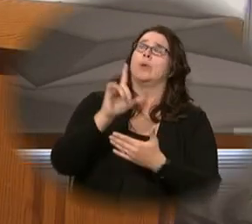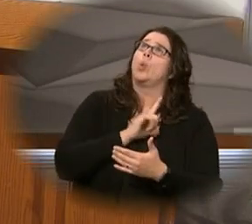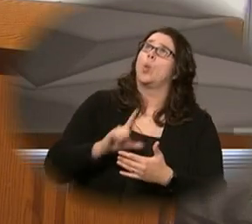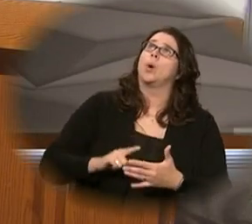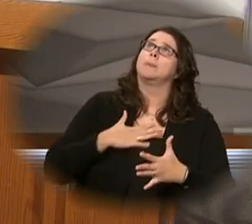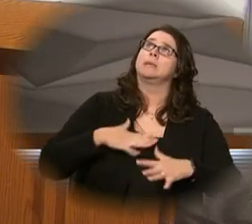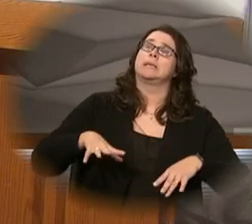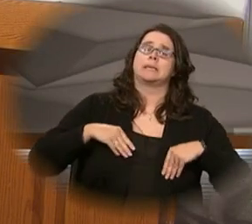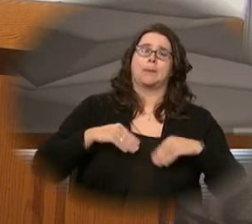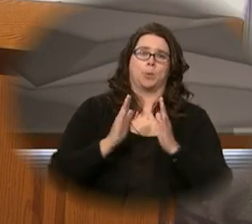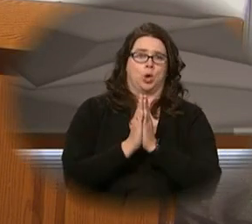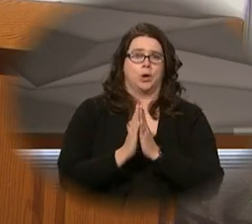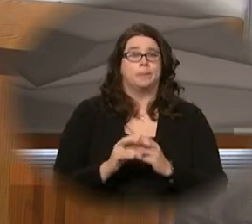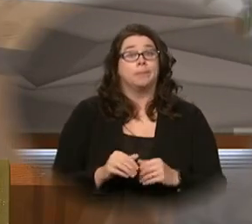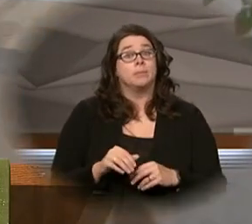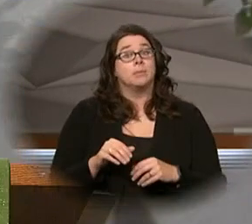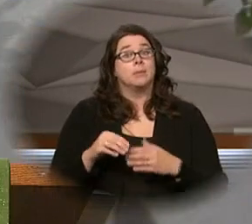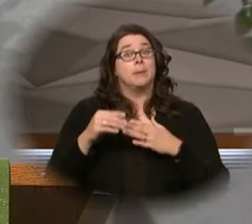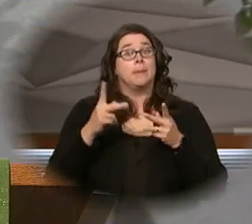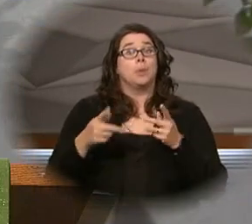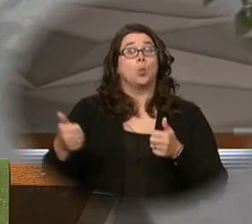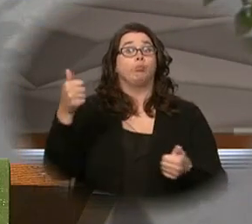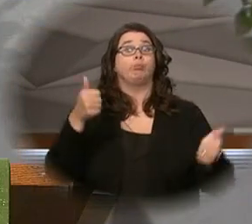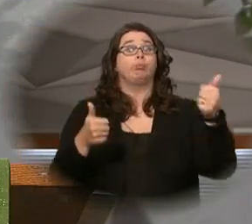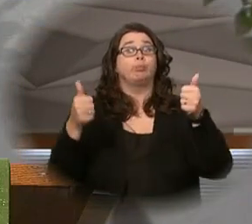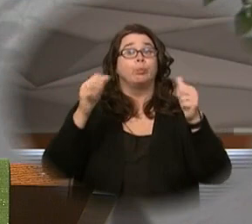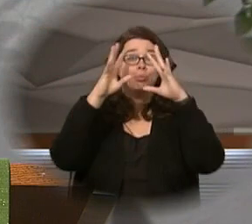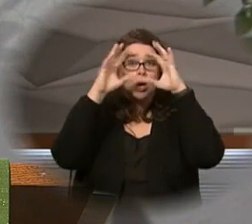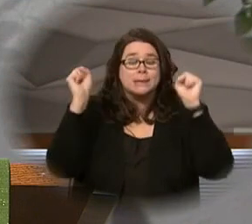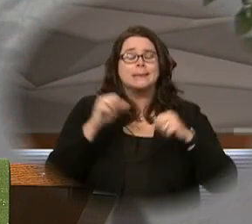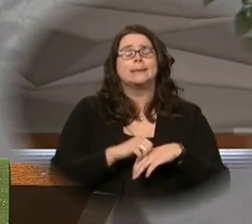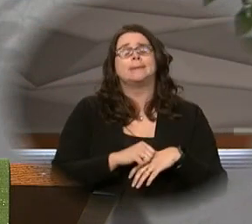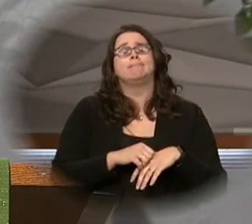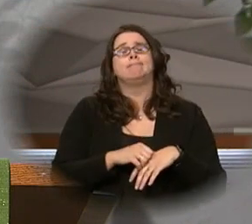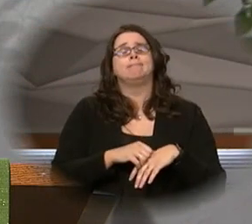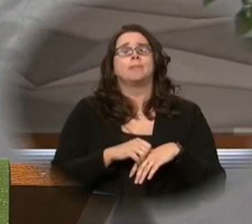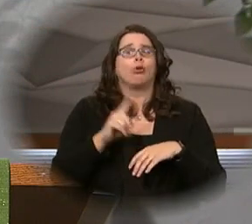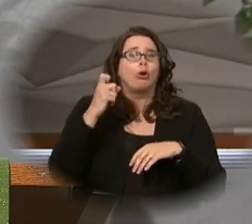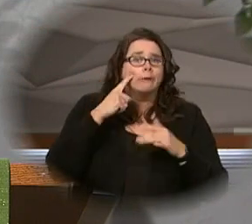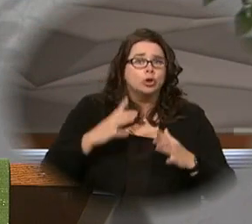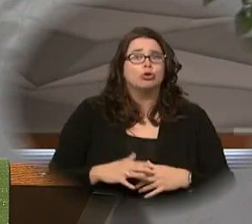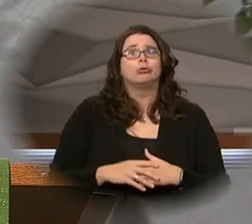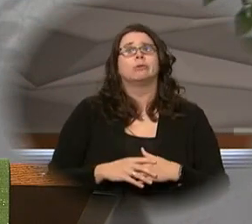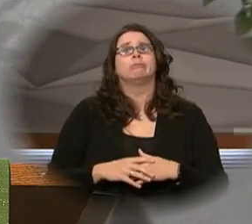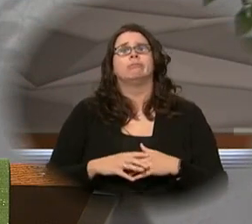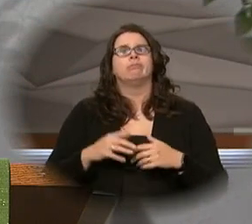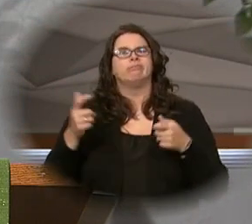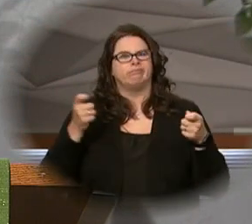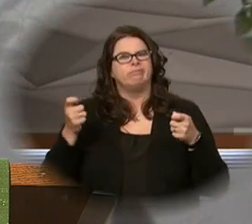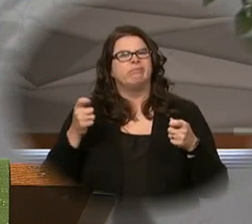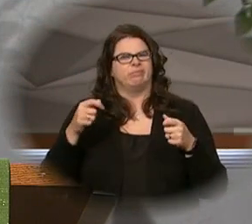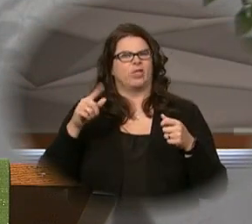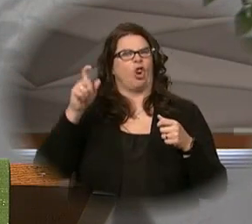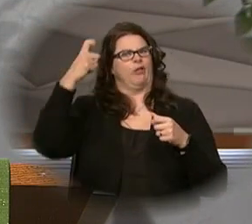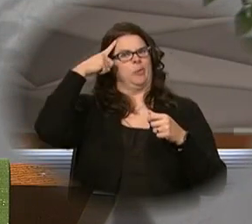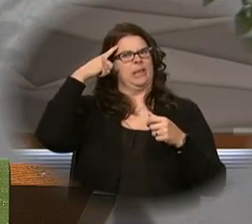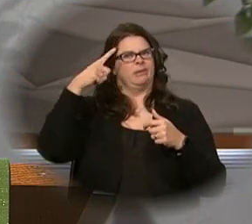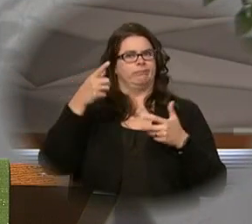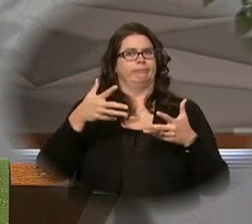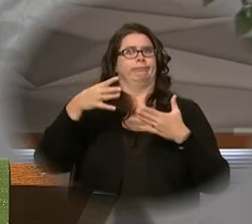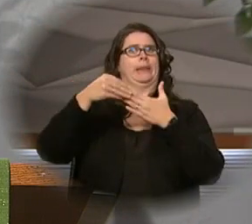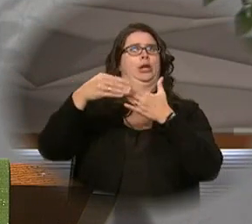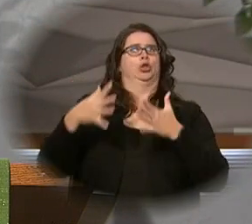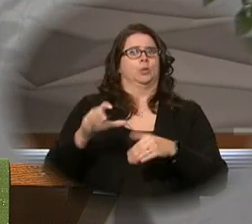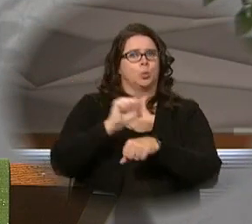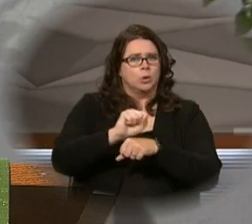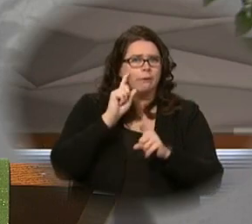hear our prayer. For the leaders of nations, states, and local communities, that they will work for our country's